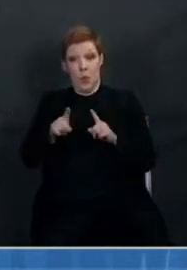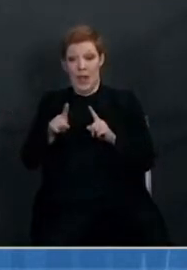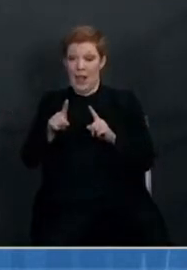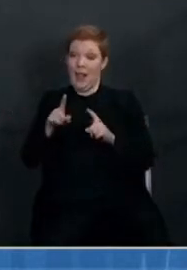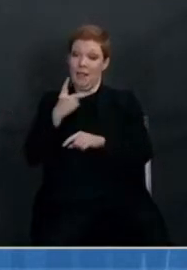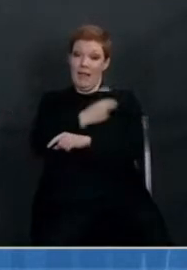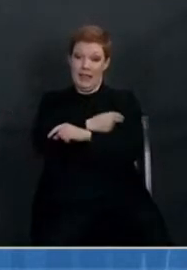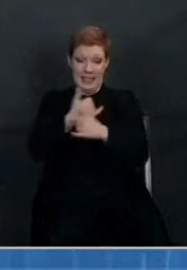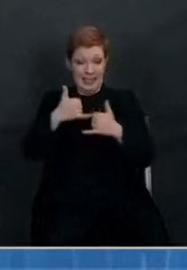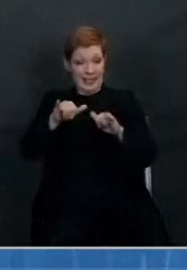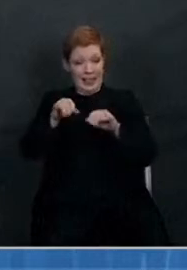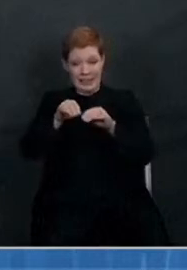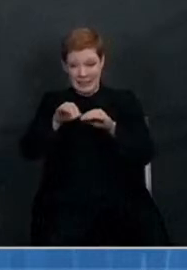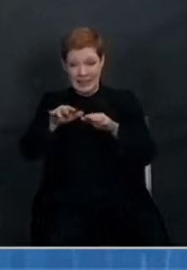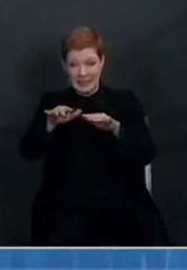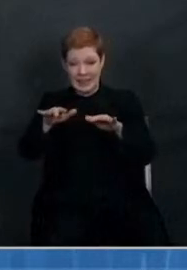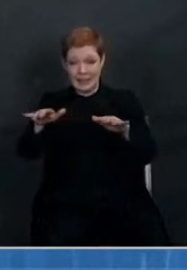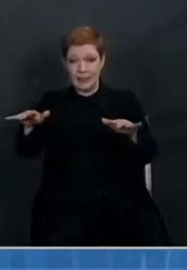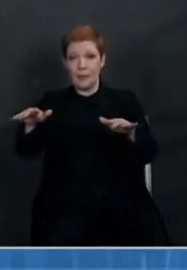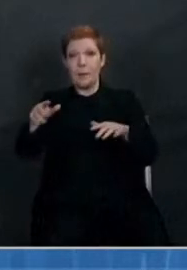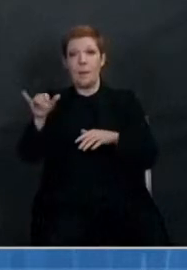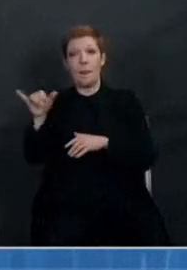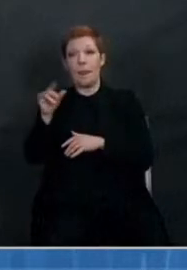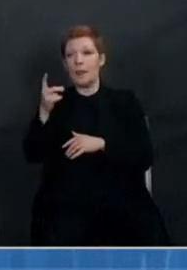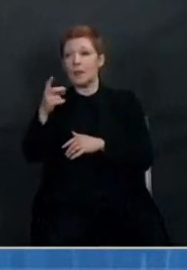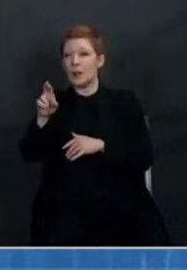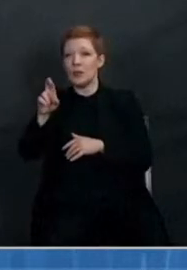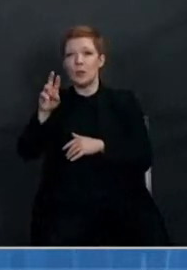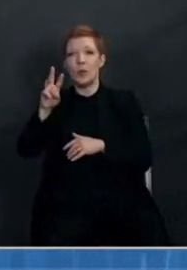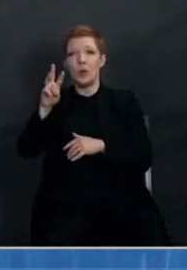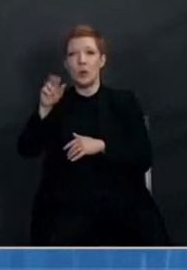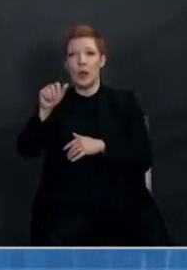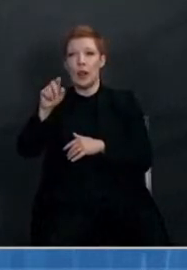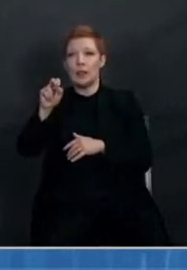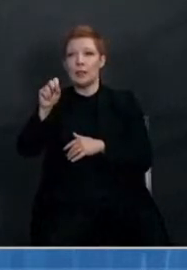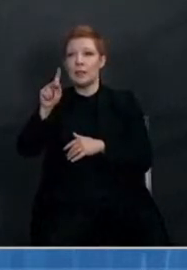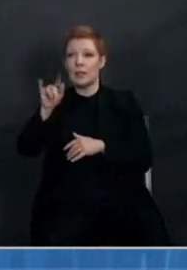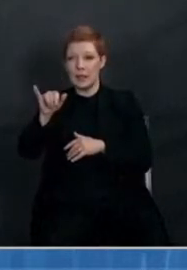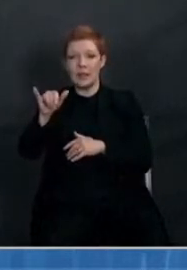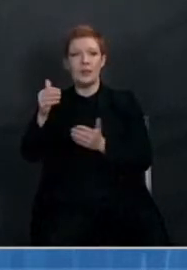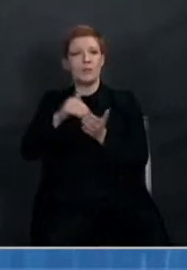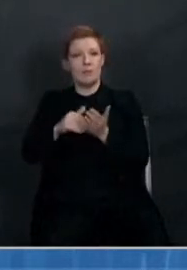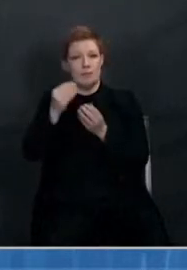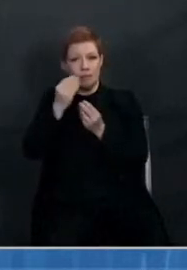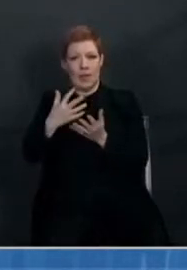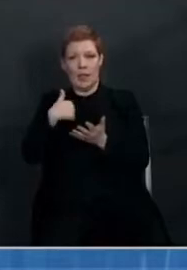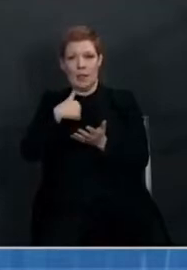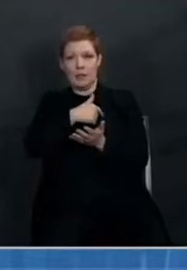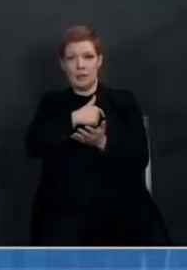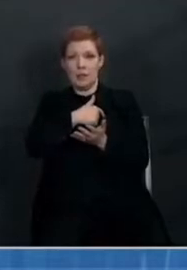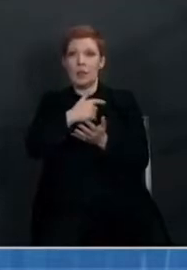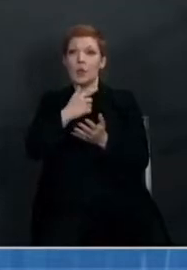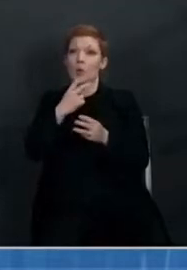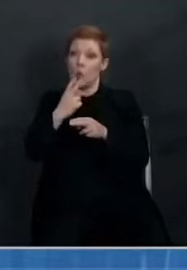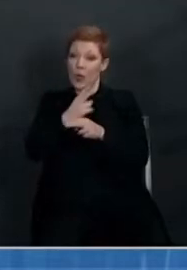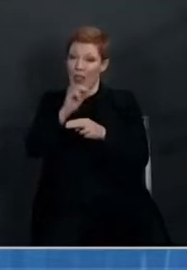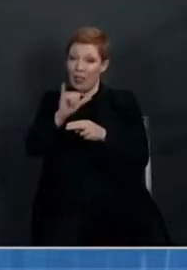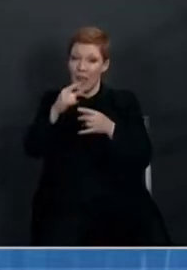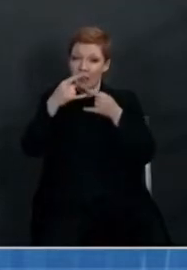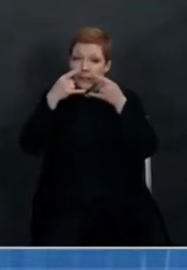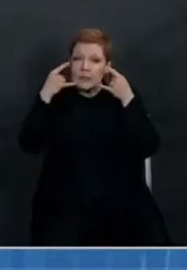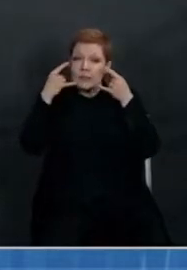being rolled out, as Dr. Walensky repeatedly reminds us, wearing a well-fitting mask is vital.